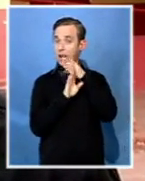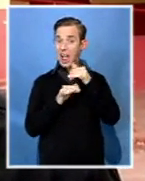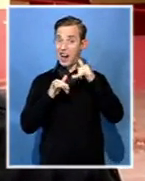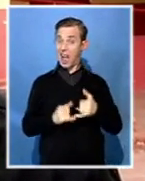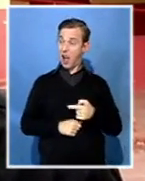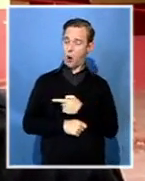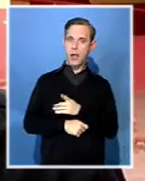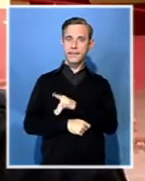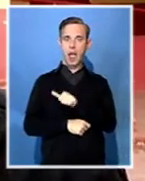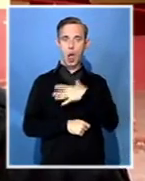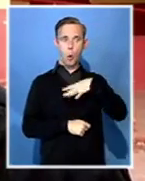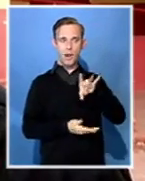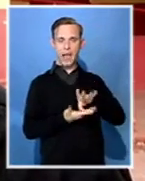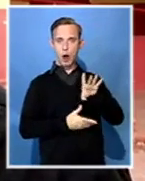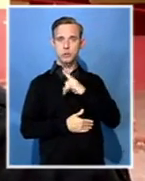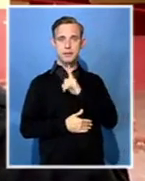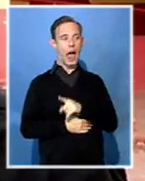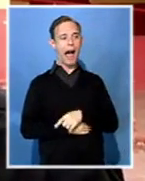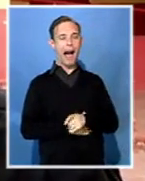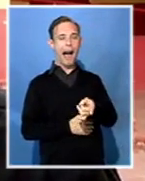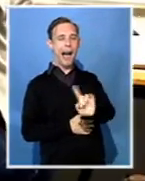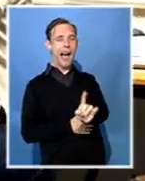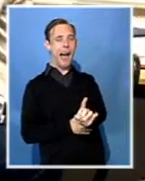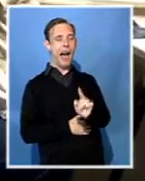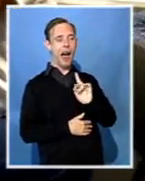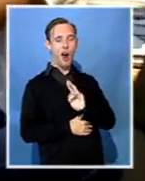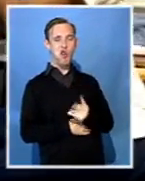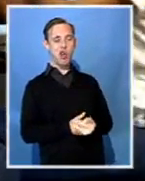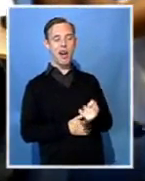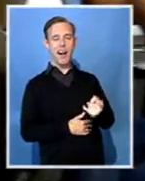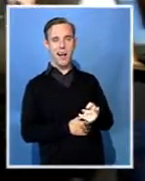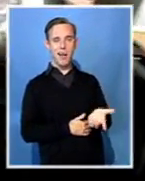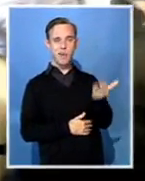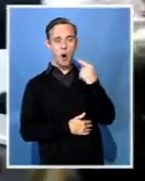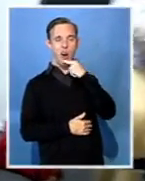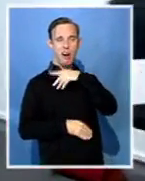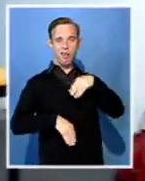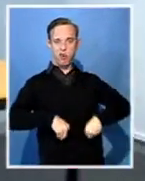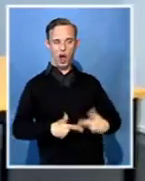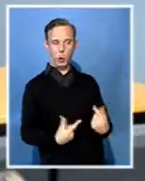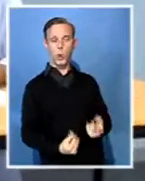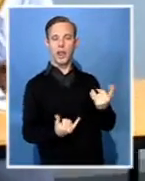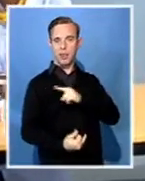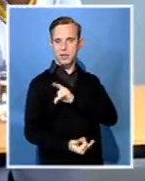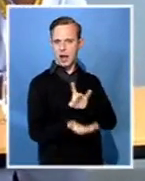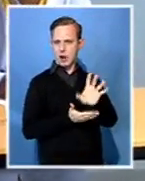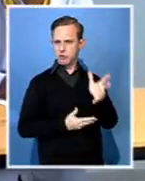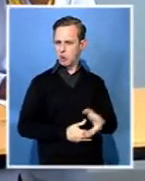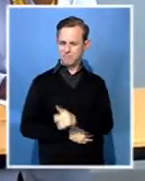DA are no more useful politically, now they are using those same things to get her out of the council and out of the mayoral position.